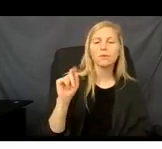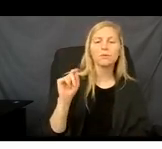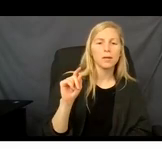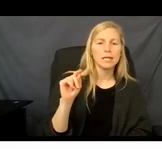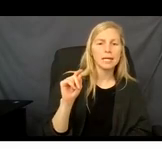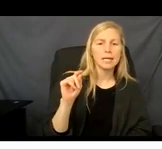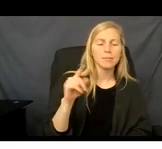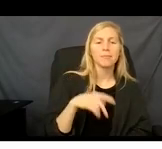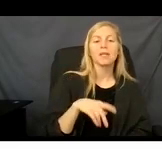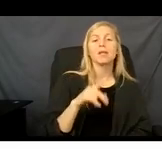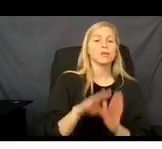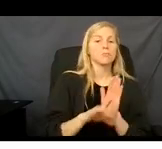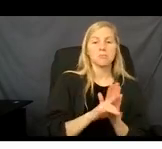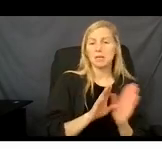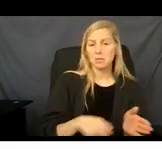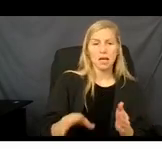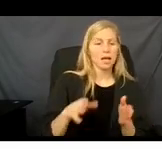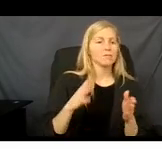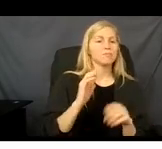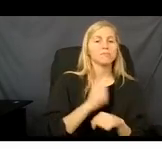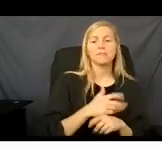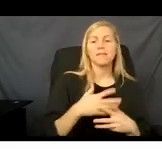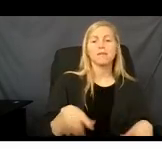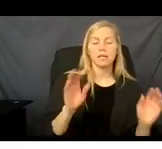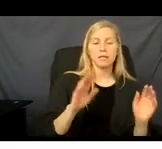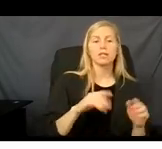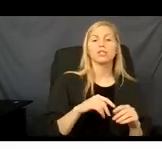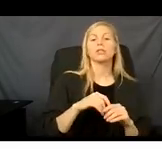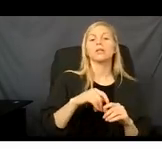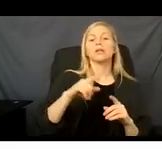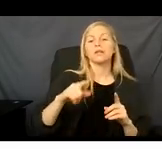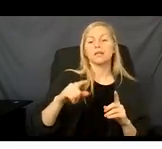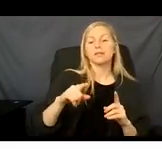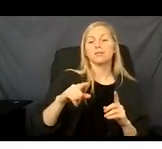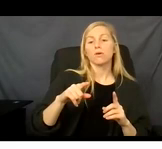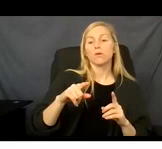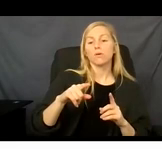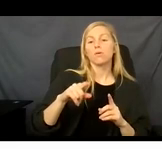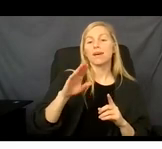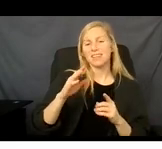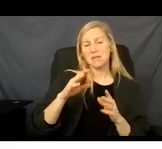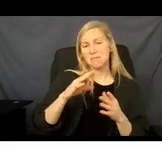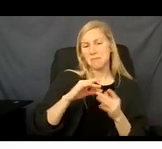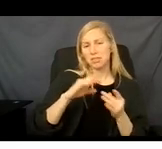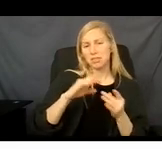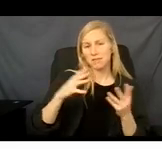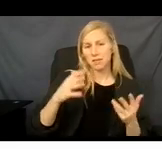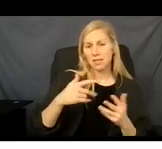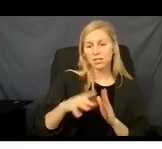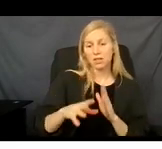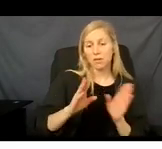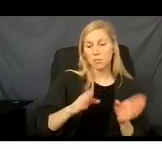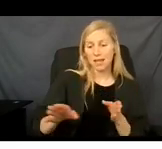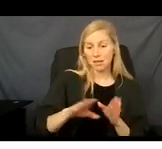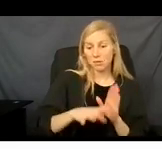and you pick a plan. Going by the 15th of the month, which I've explained earlier, the plan selected will not be